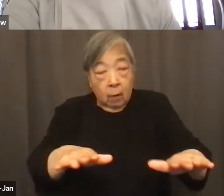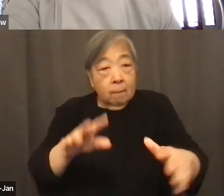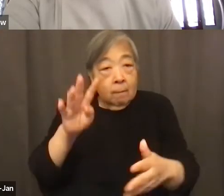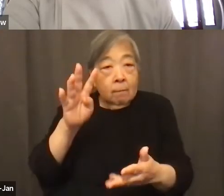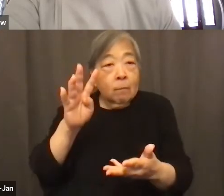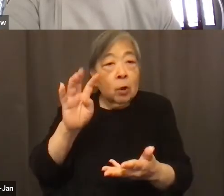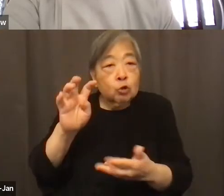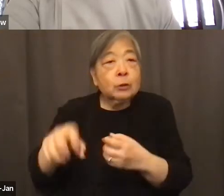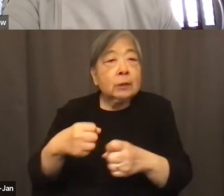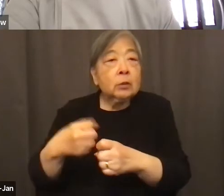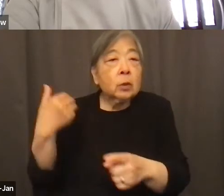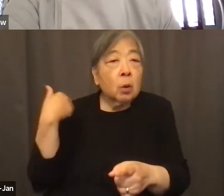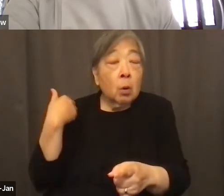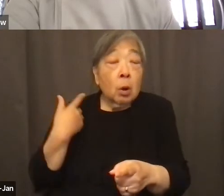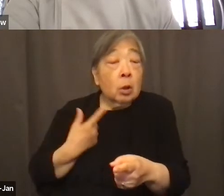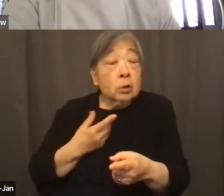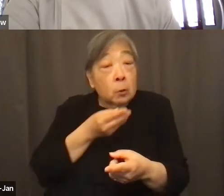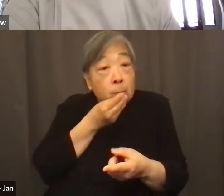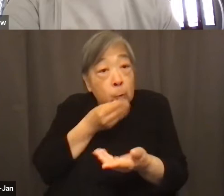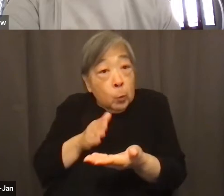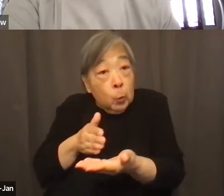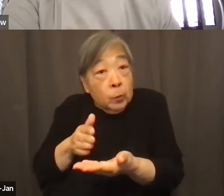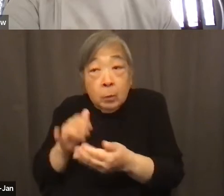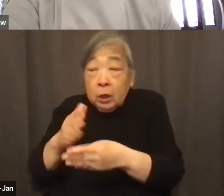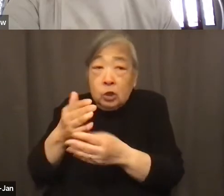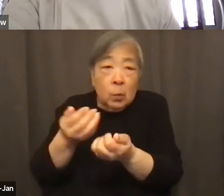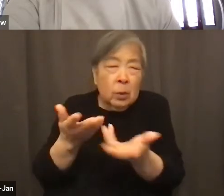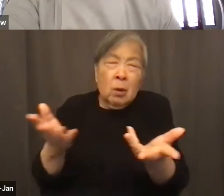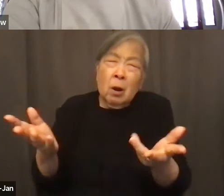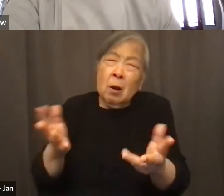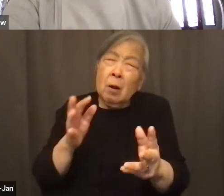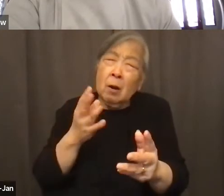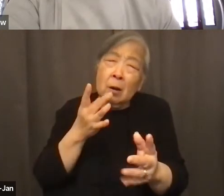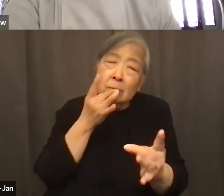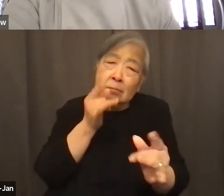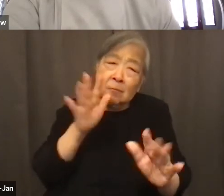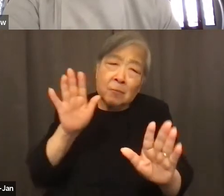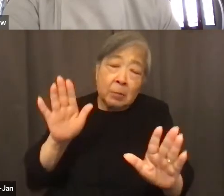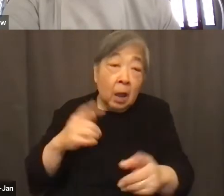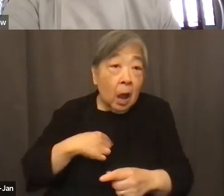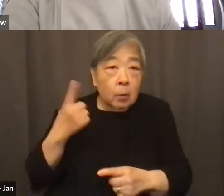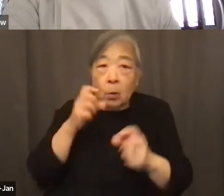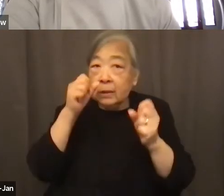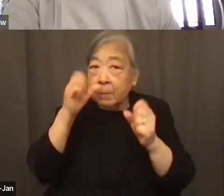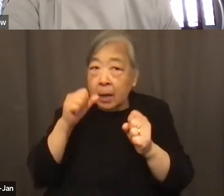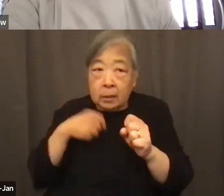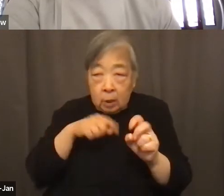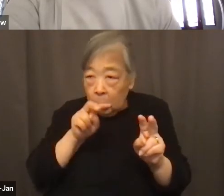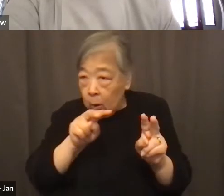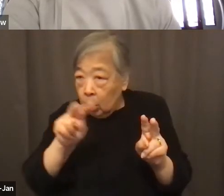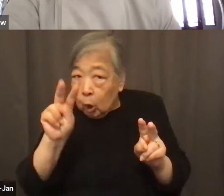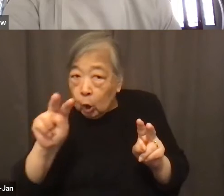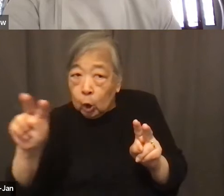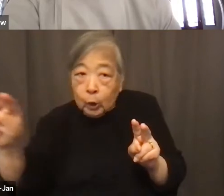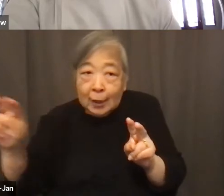cuisine that we can share with you are fabulous. I'm always amazed at looking at the cuisine show from